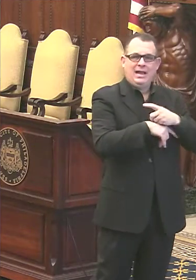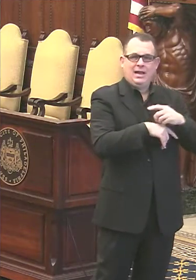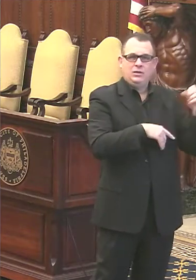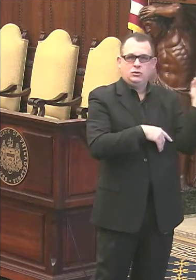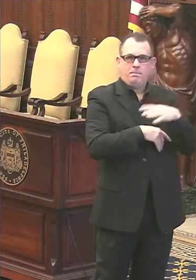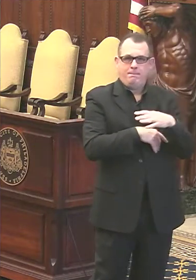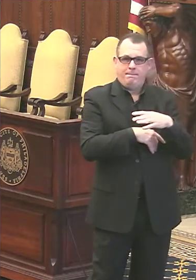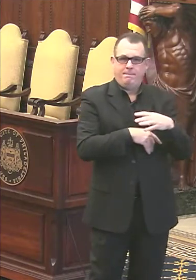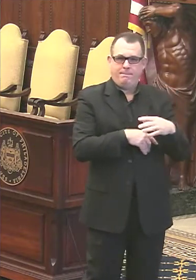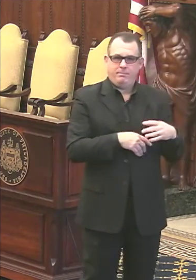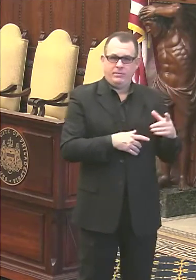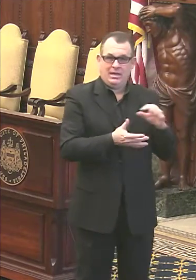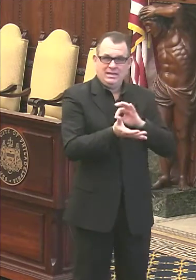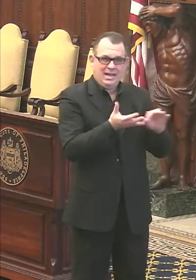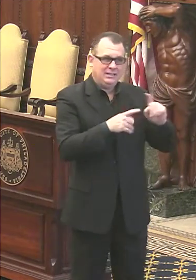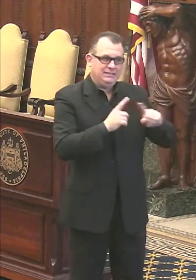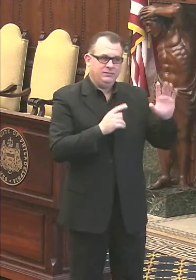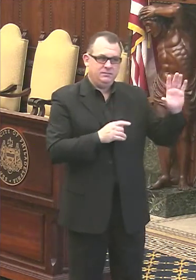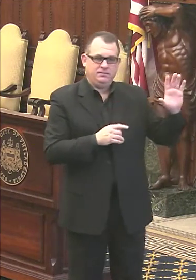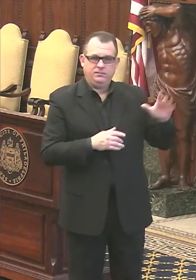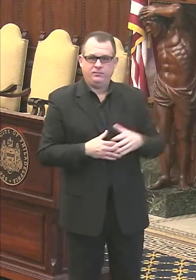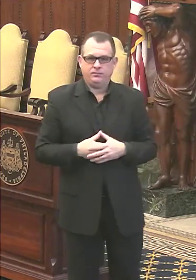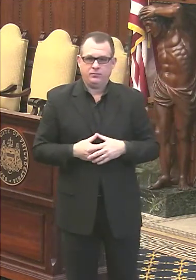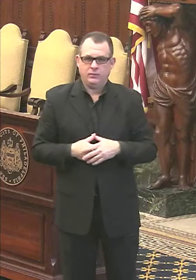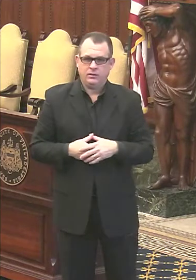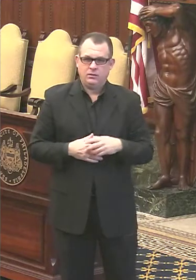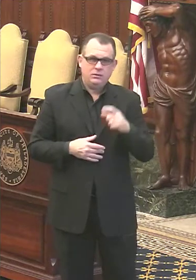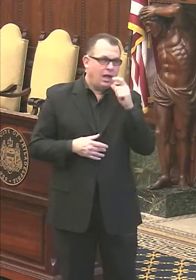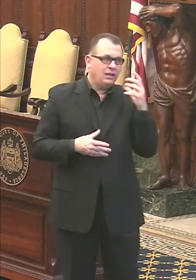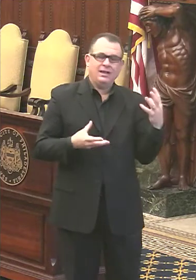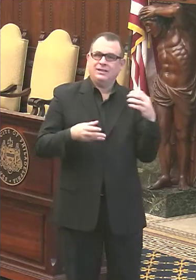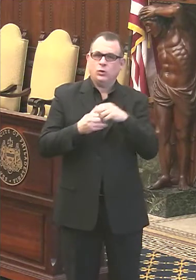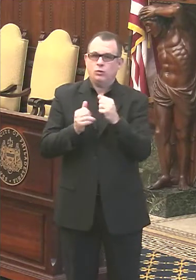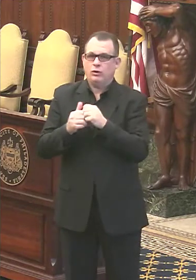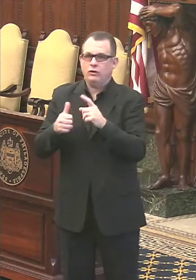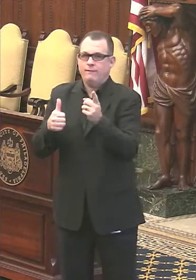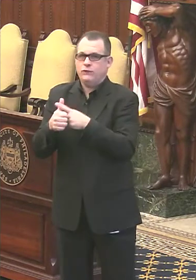counted a little bit differently. So we're not including that in the 20,000.